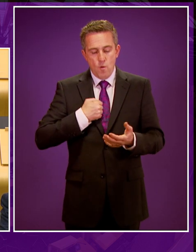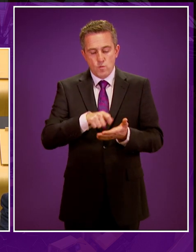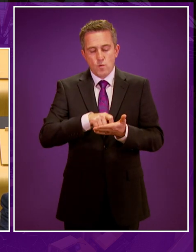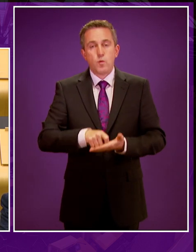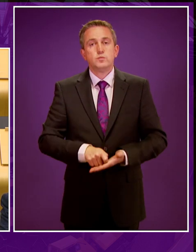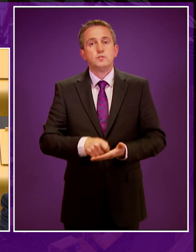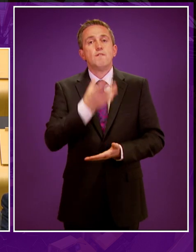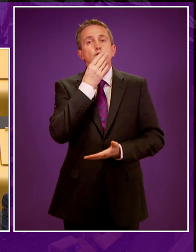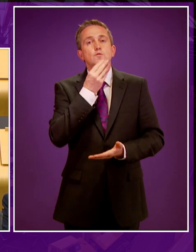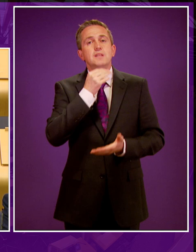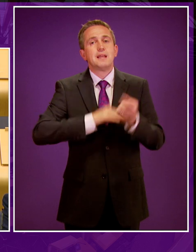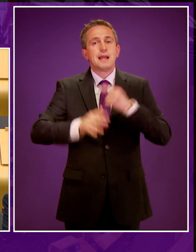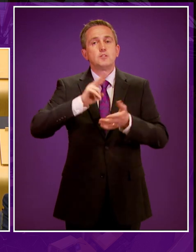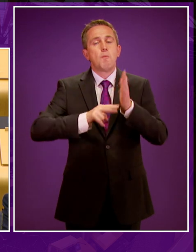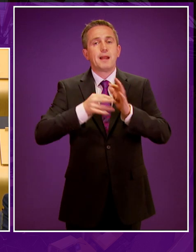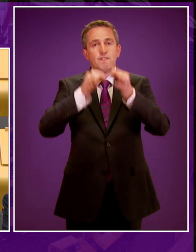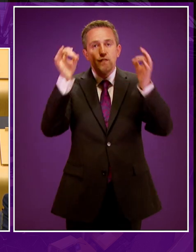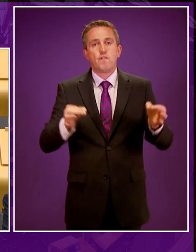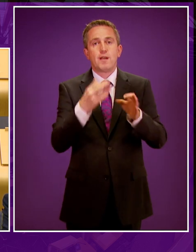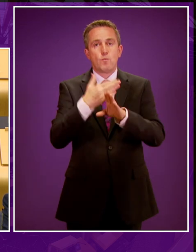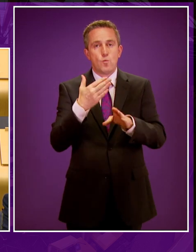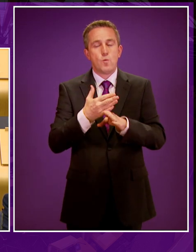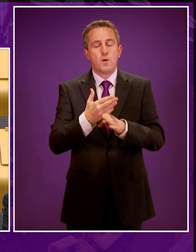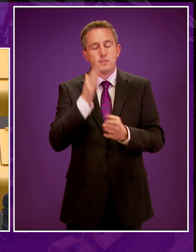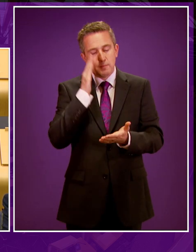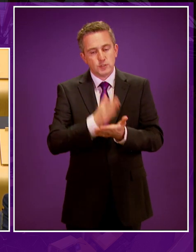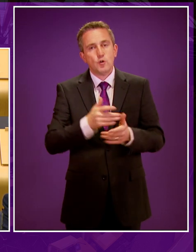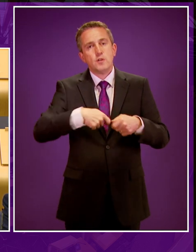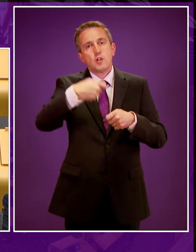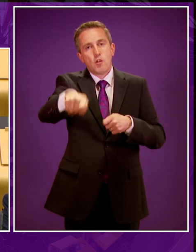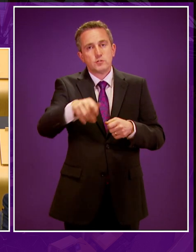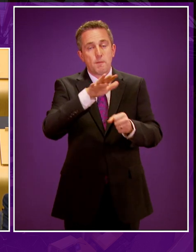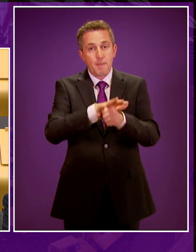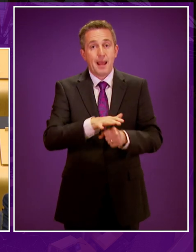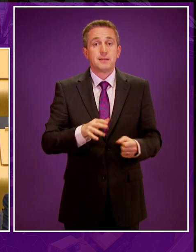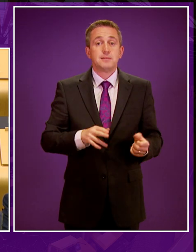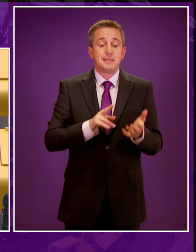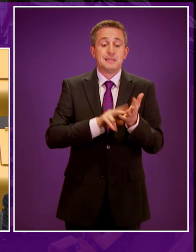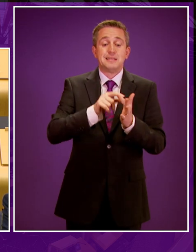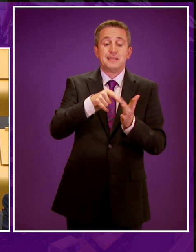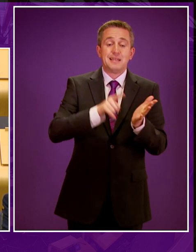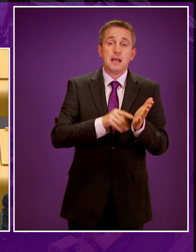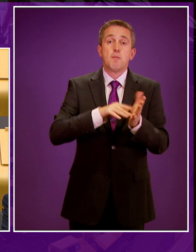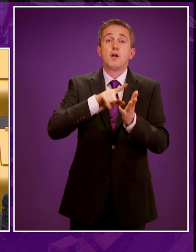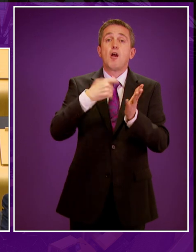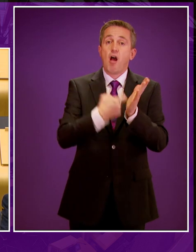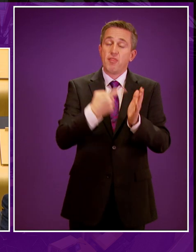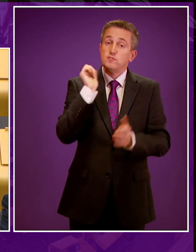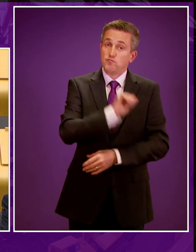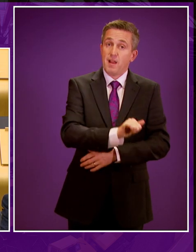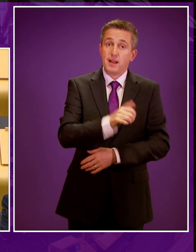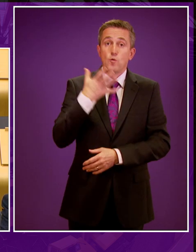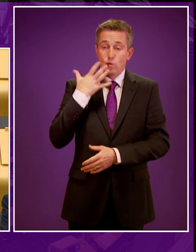using the national planning framework to ensure that long-term ban. Liam MacArthur rightly noted that our future lies in